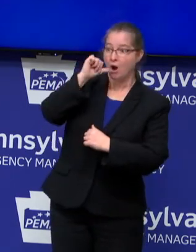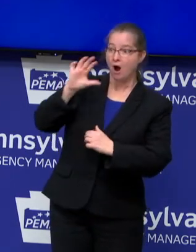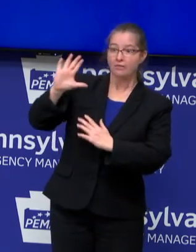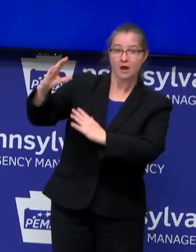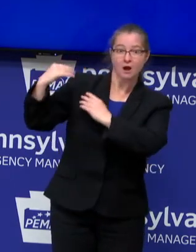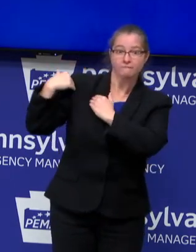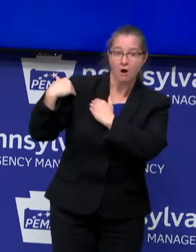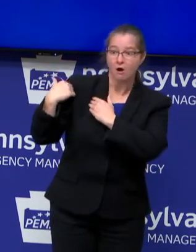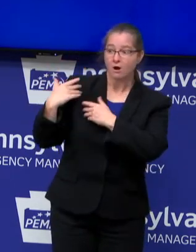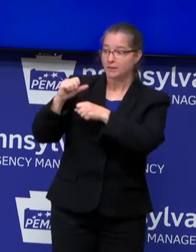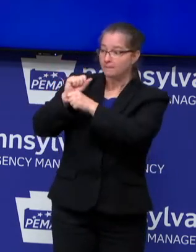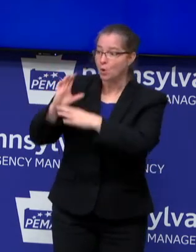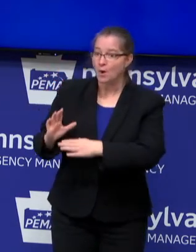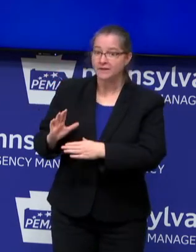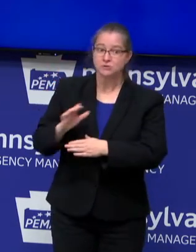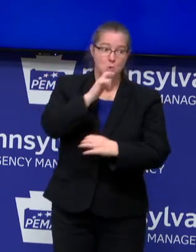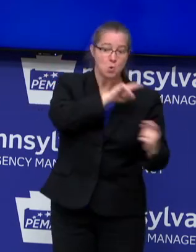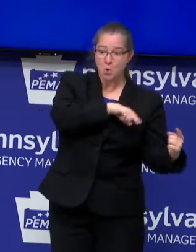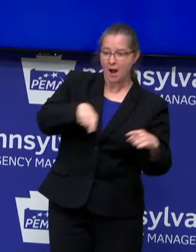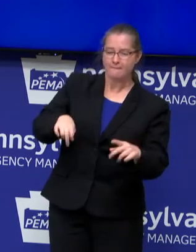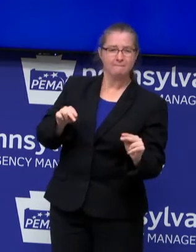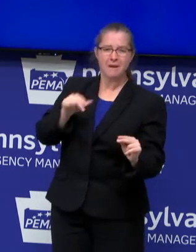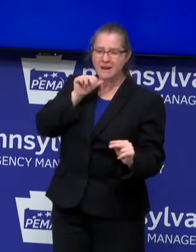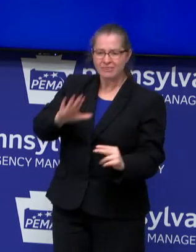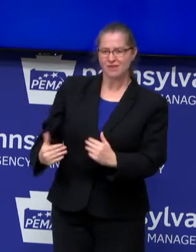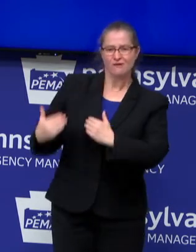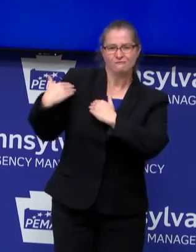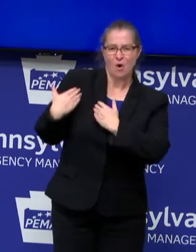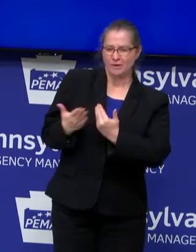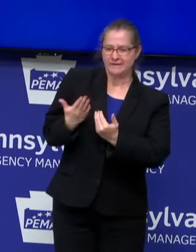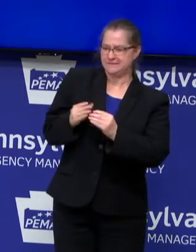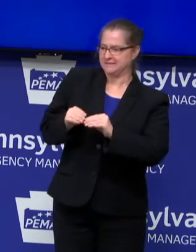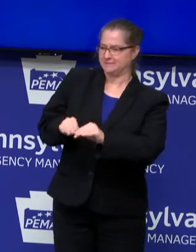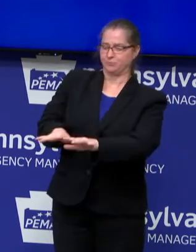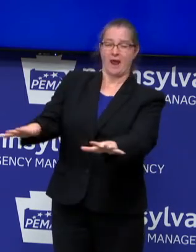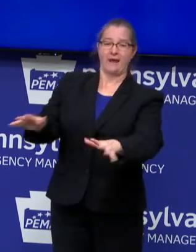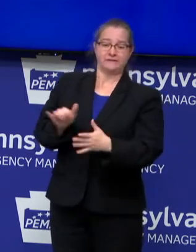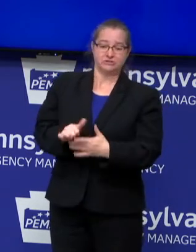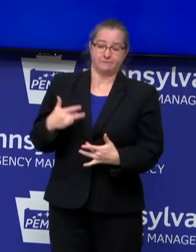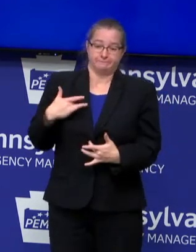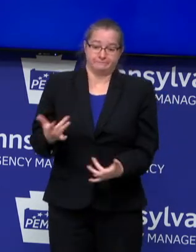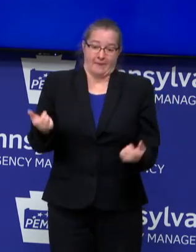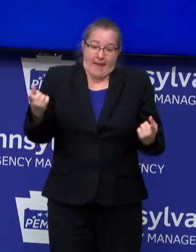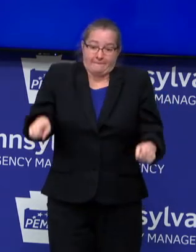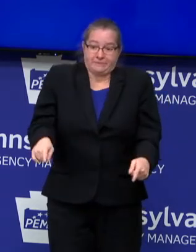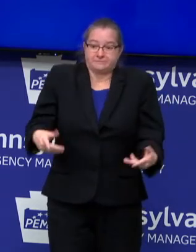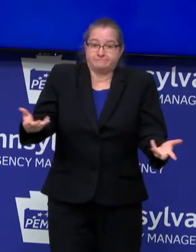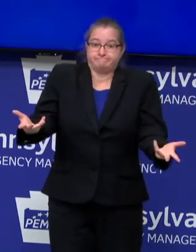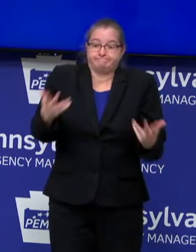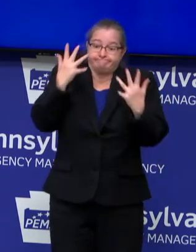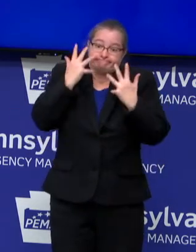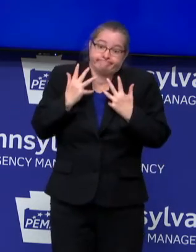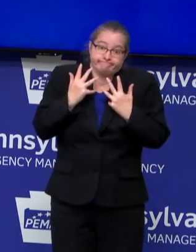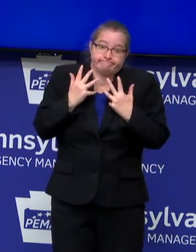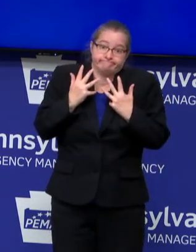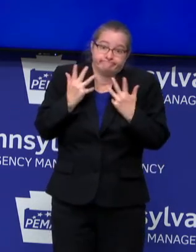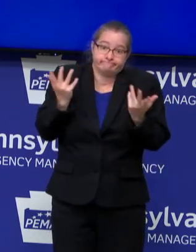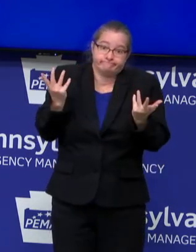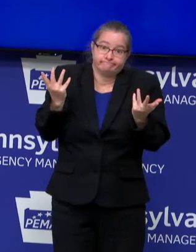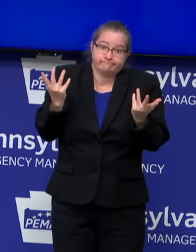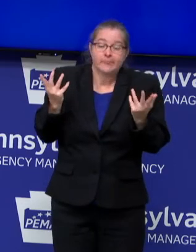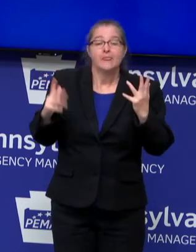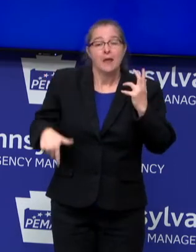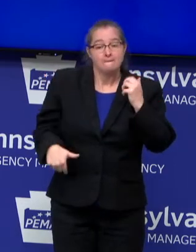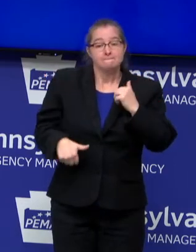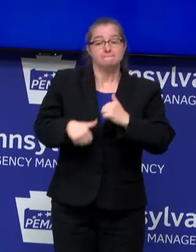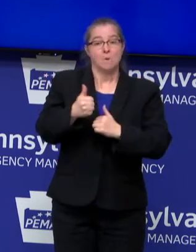patrons. It's not their fault that COVID spreads easily in these conditions. It's just the nature of the disease. It's unfortunate. The vast